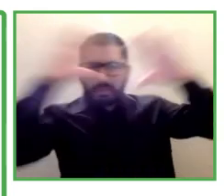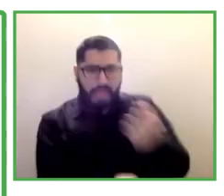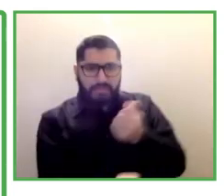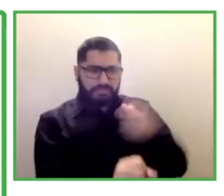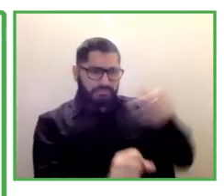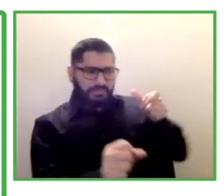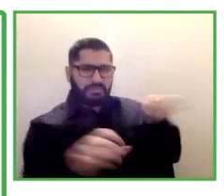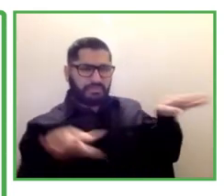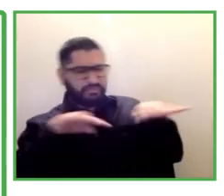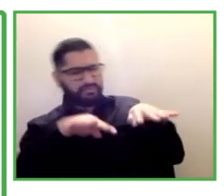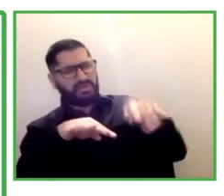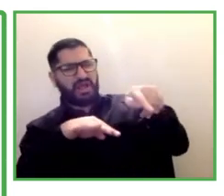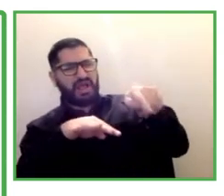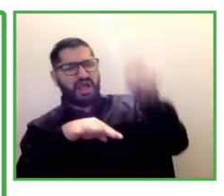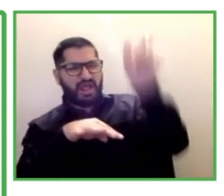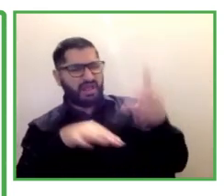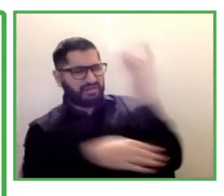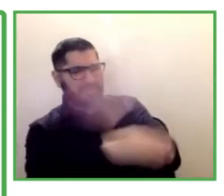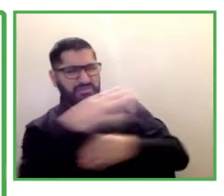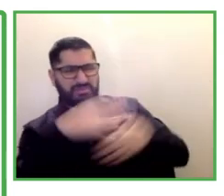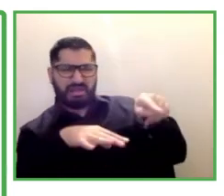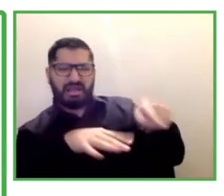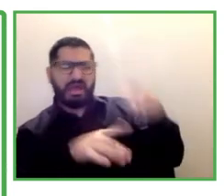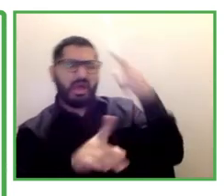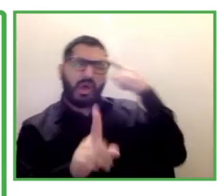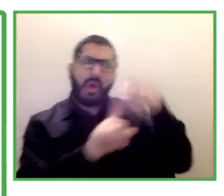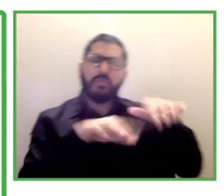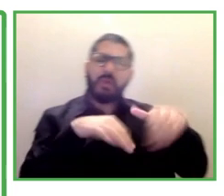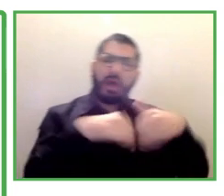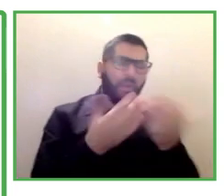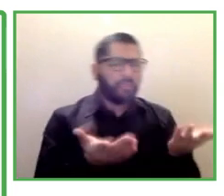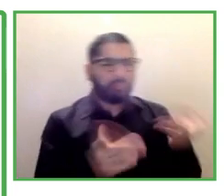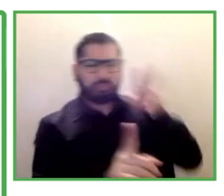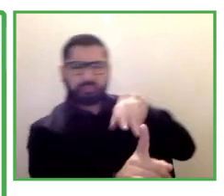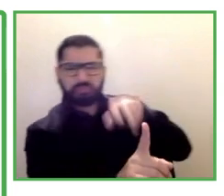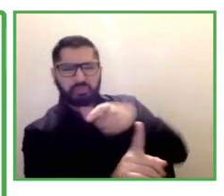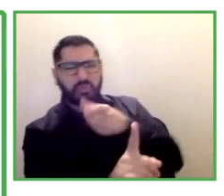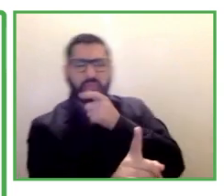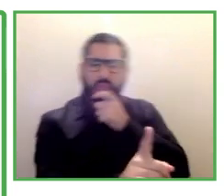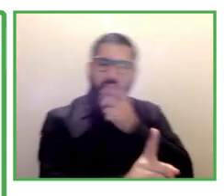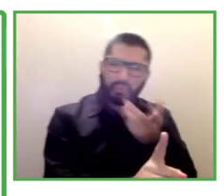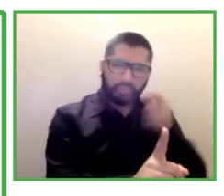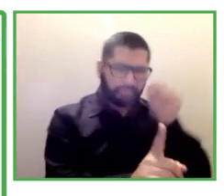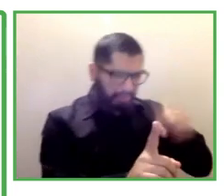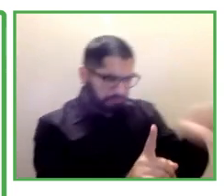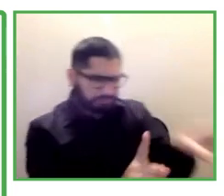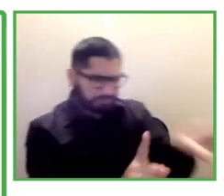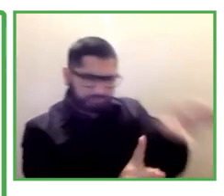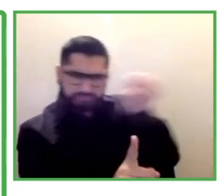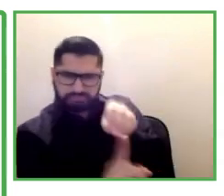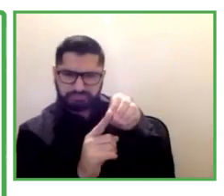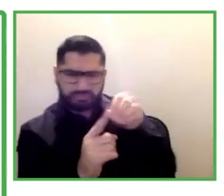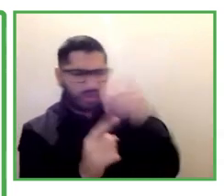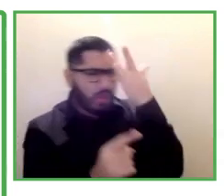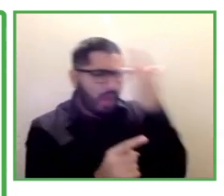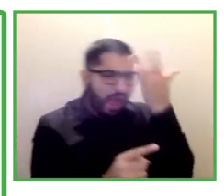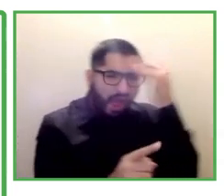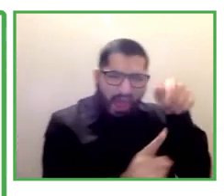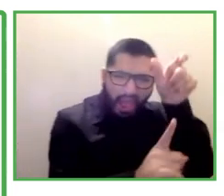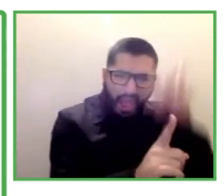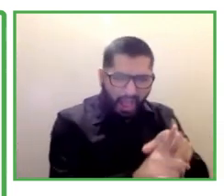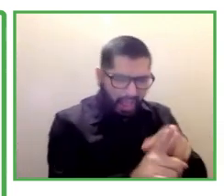Recruit the qualified person, the most qualified person with disability, but put the emphasis on the qualification.